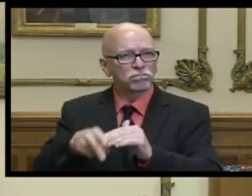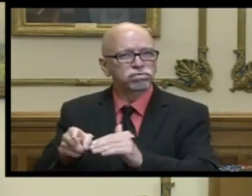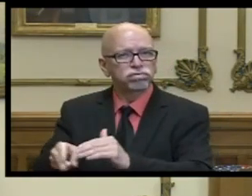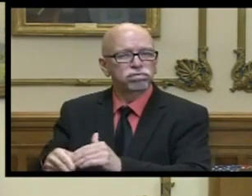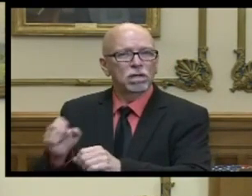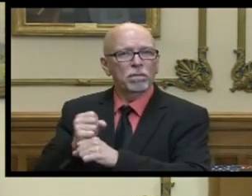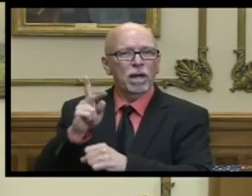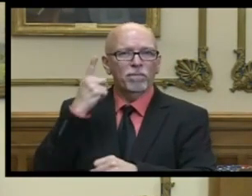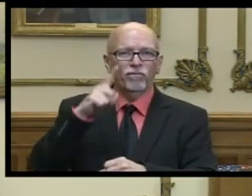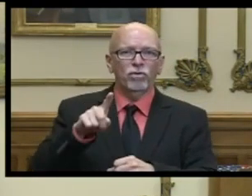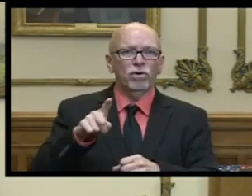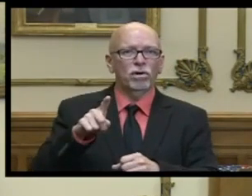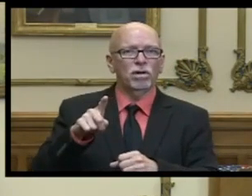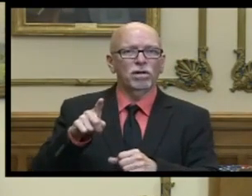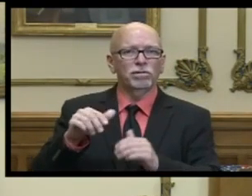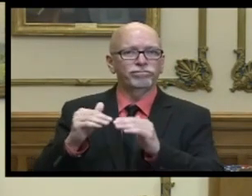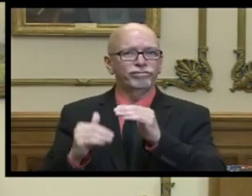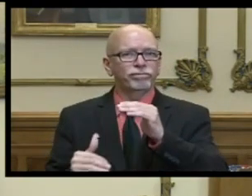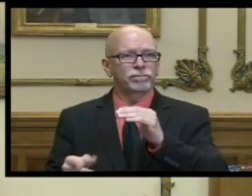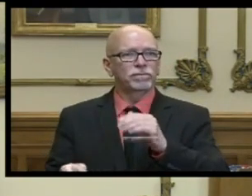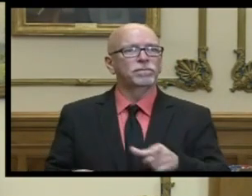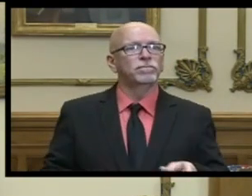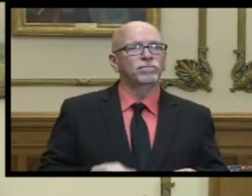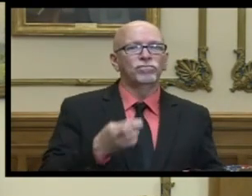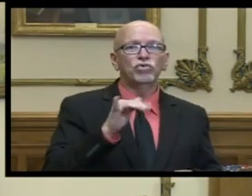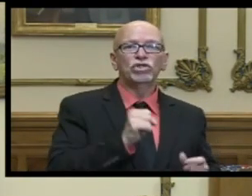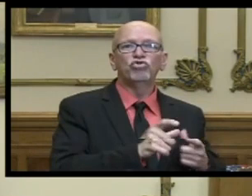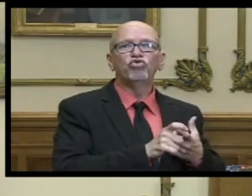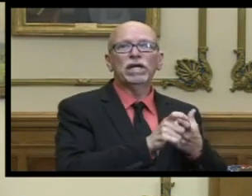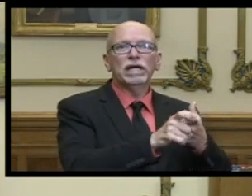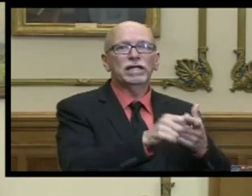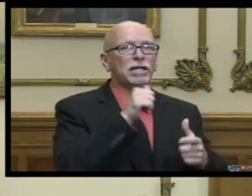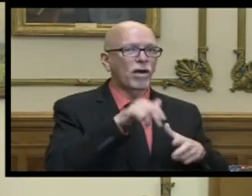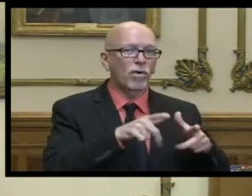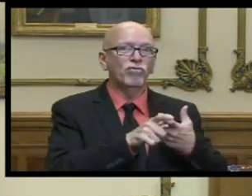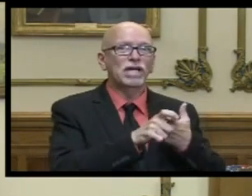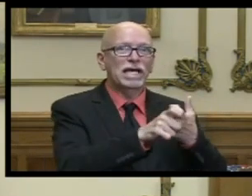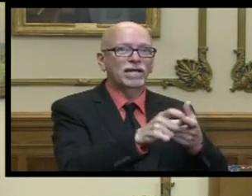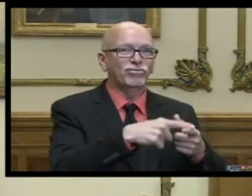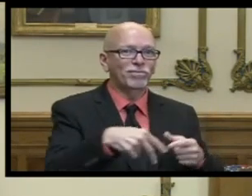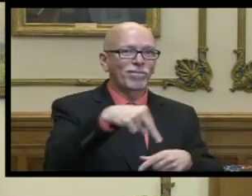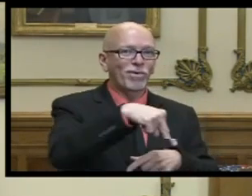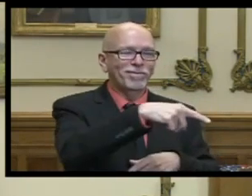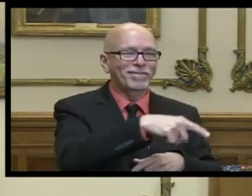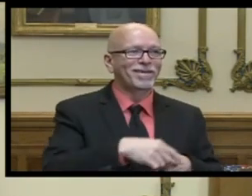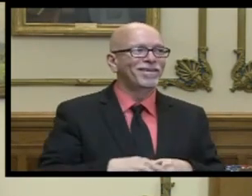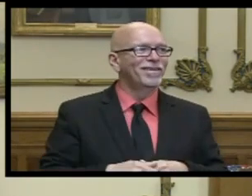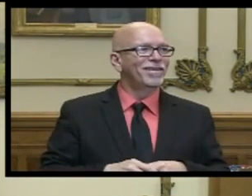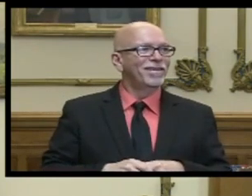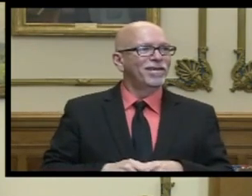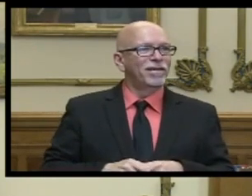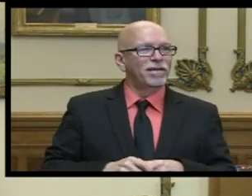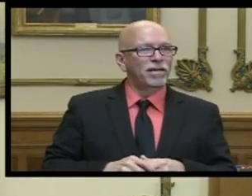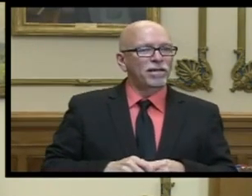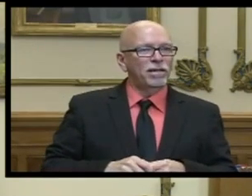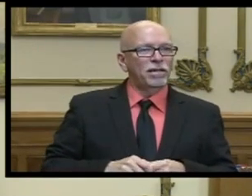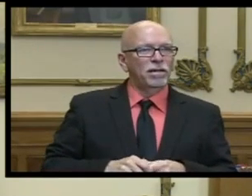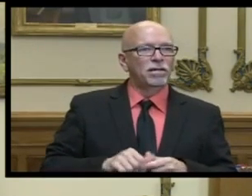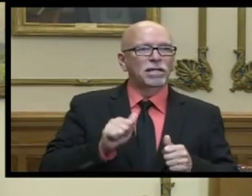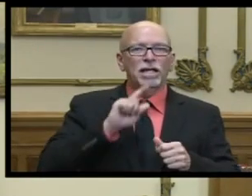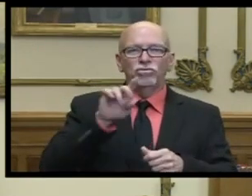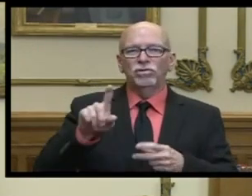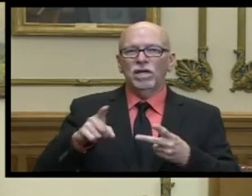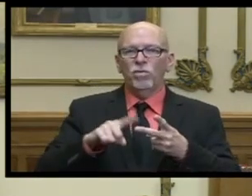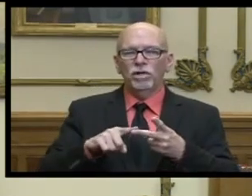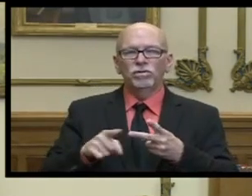to make up that shortfall chris is running not walking to the podium uh uh to address your